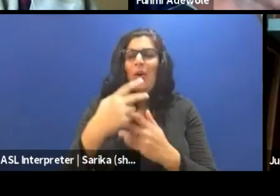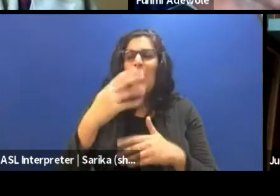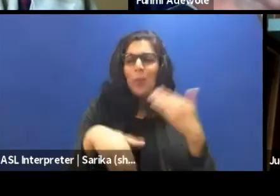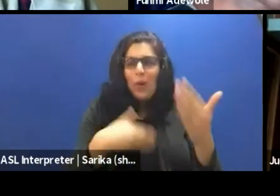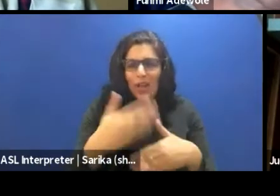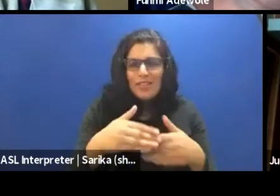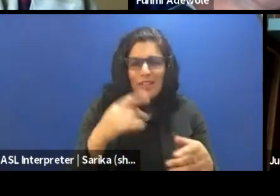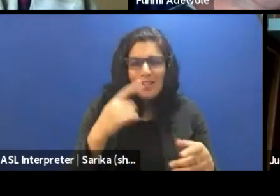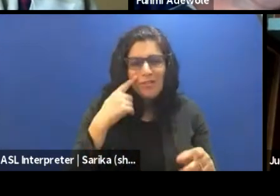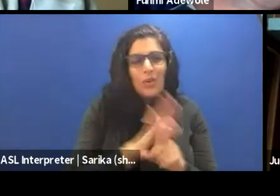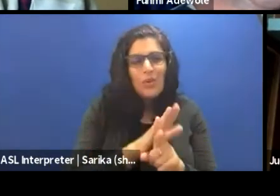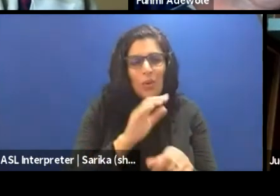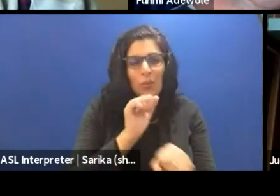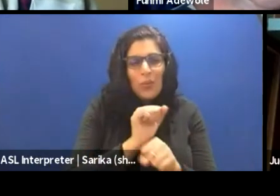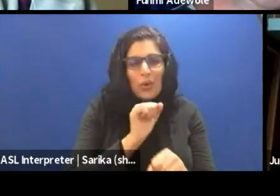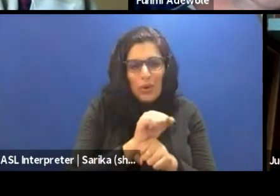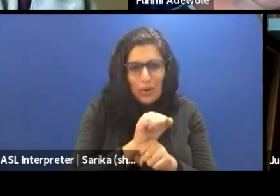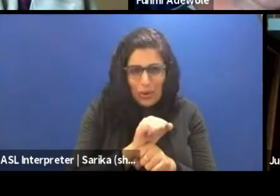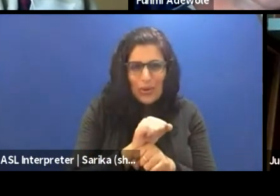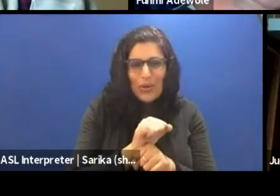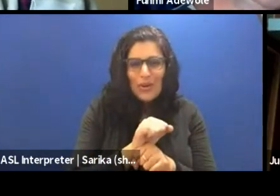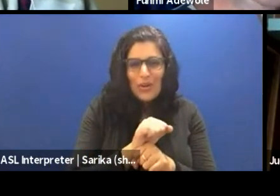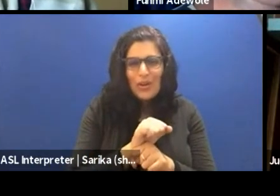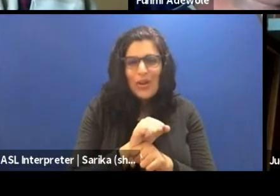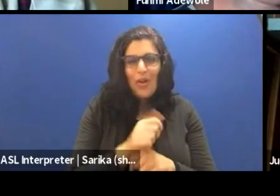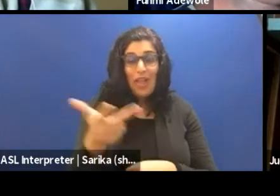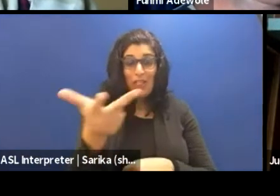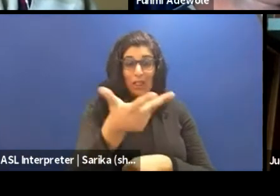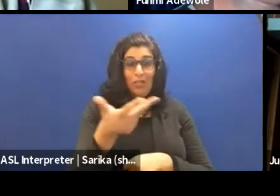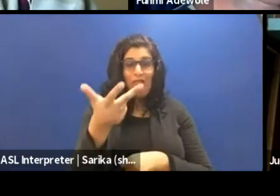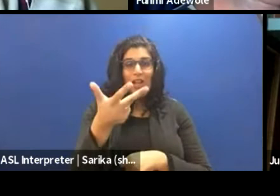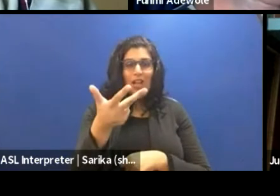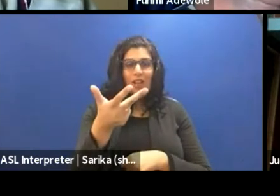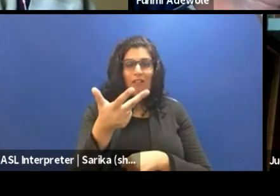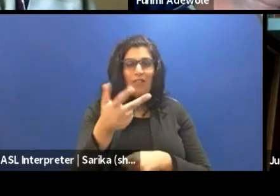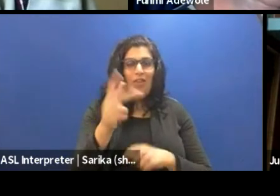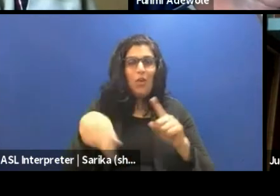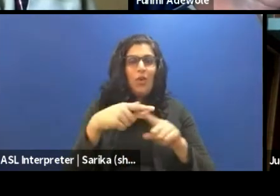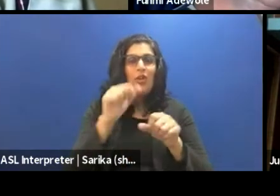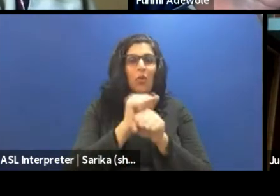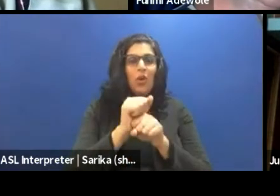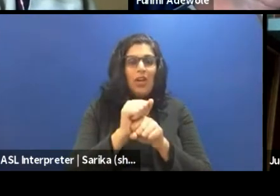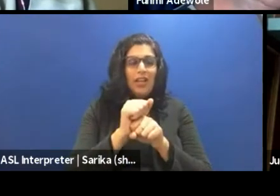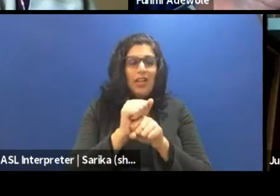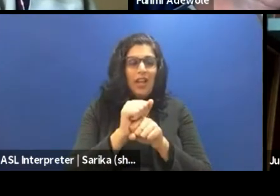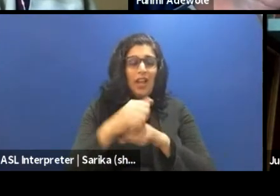your work. I want the three of you to speak to when you're working across geographies.